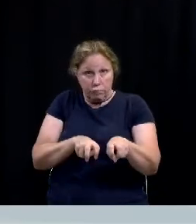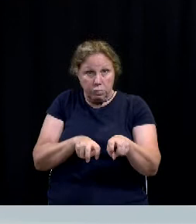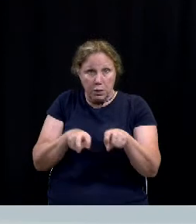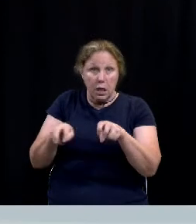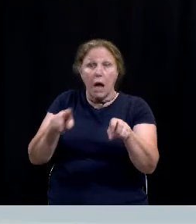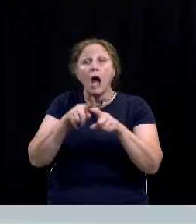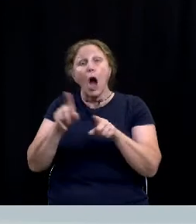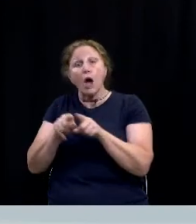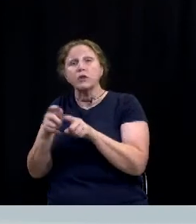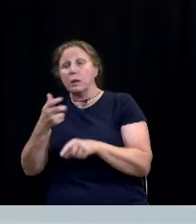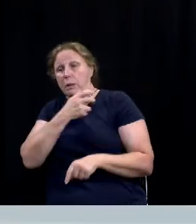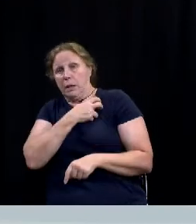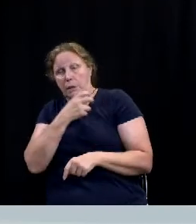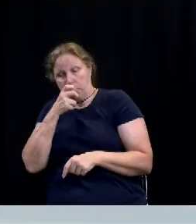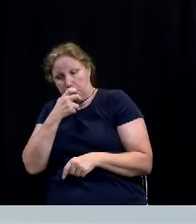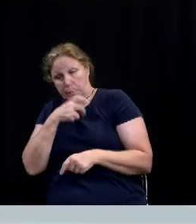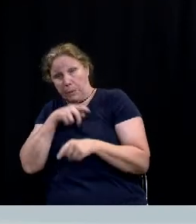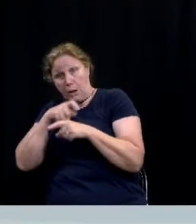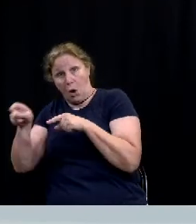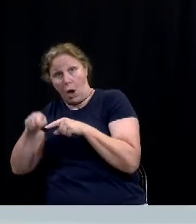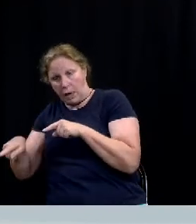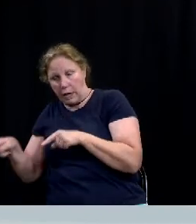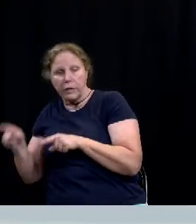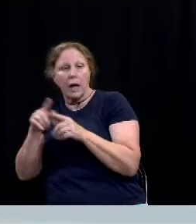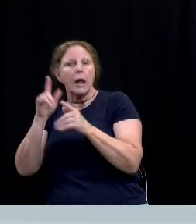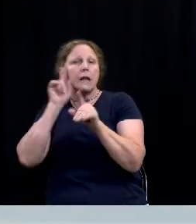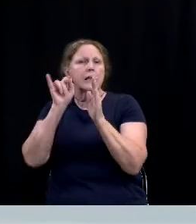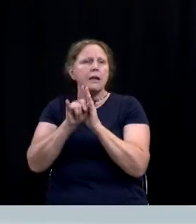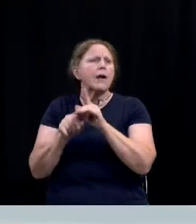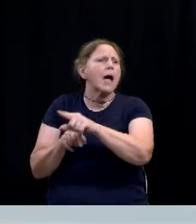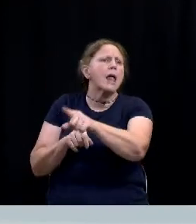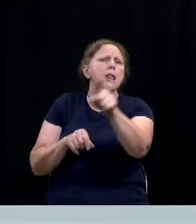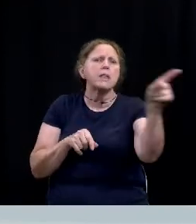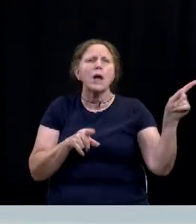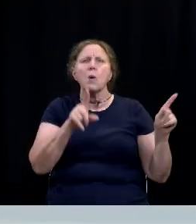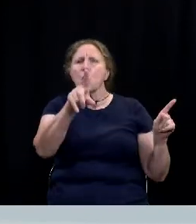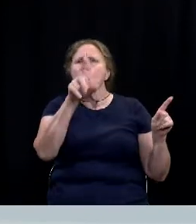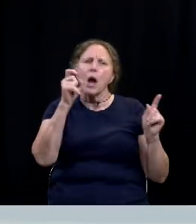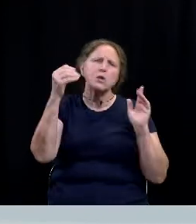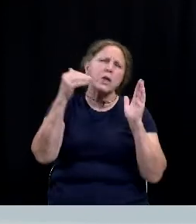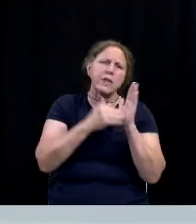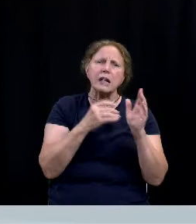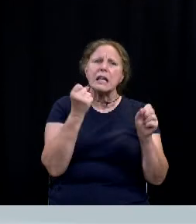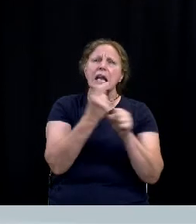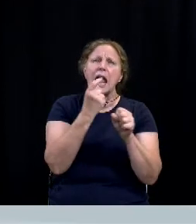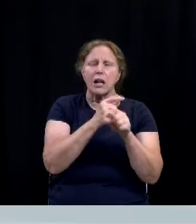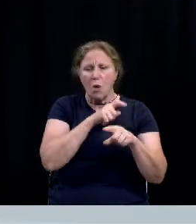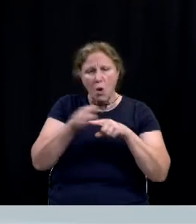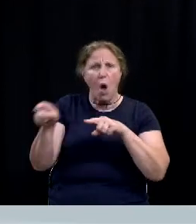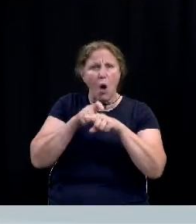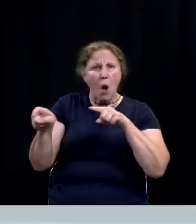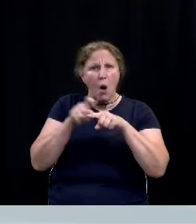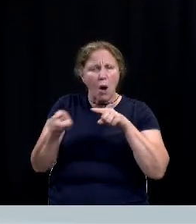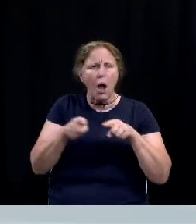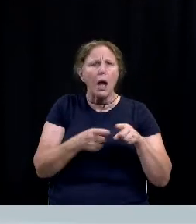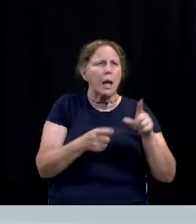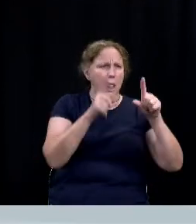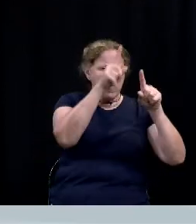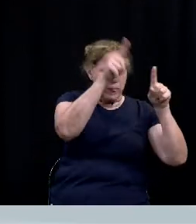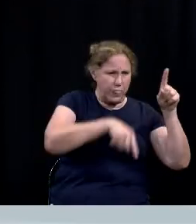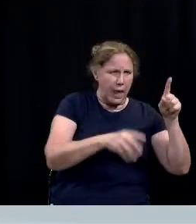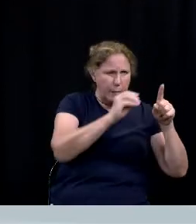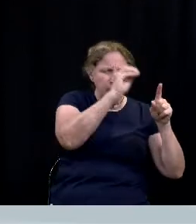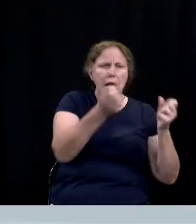center as part of a research project to identify how many of the more than 100,000 annual calls for service are related to mental health